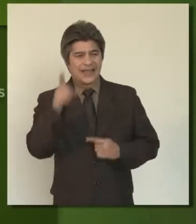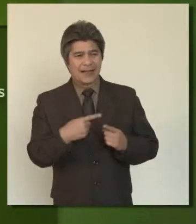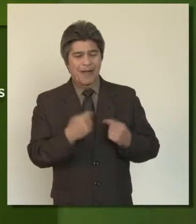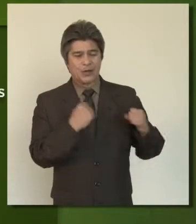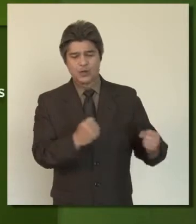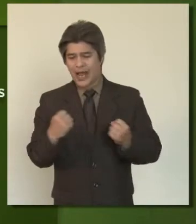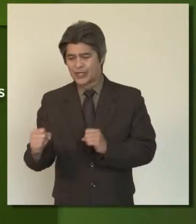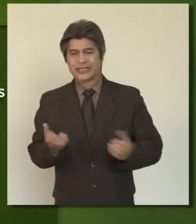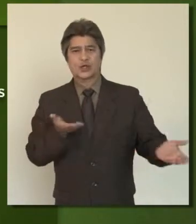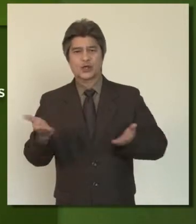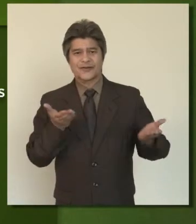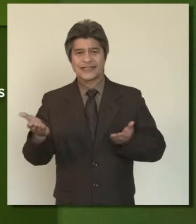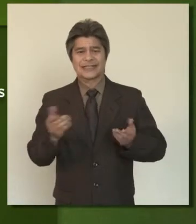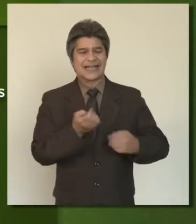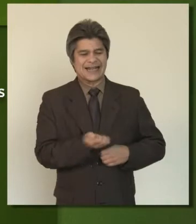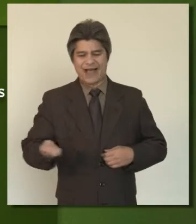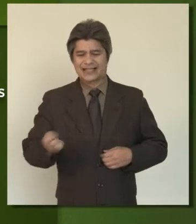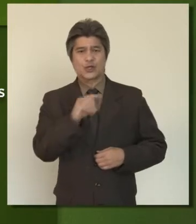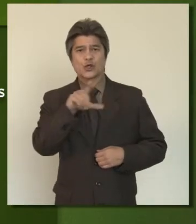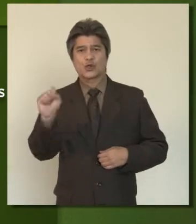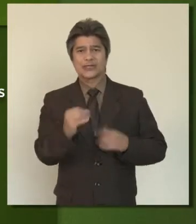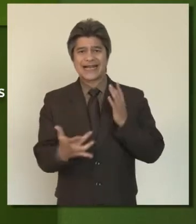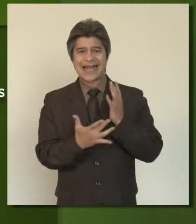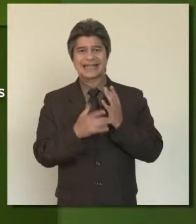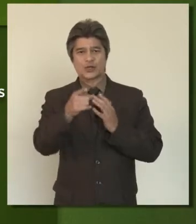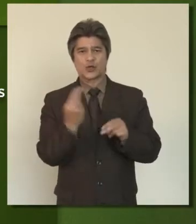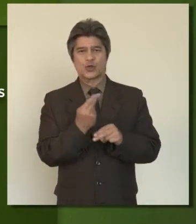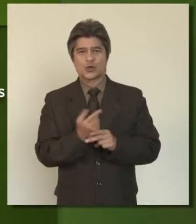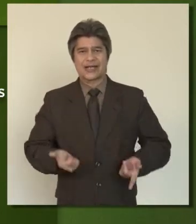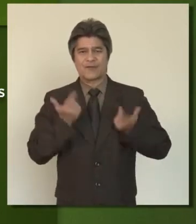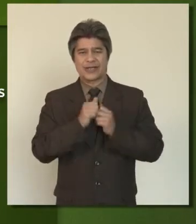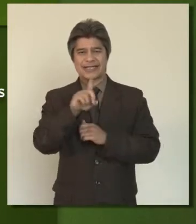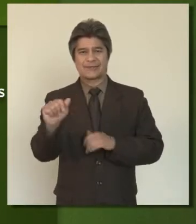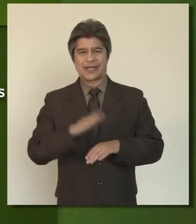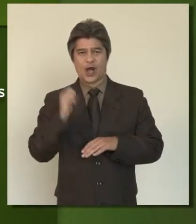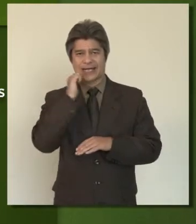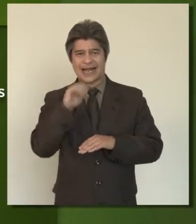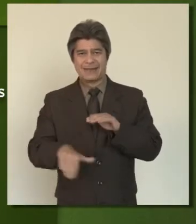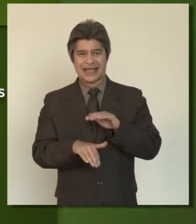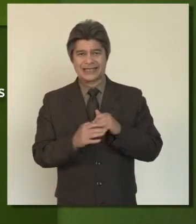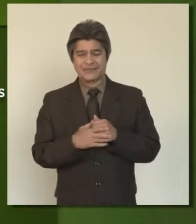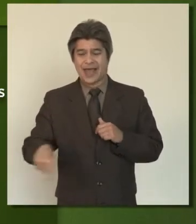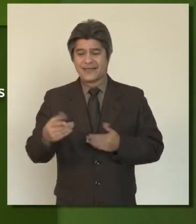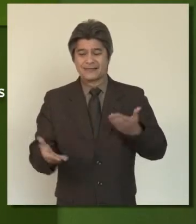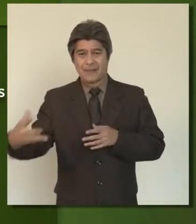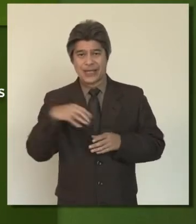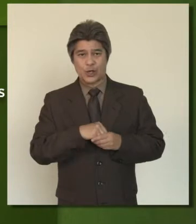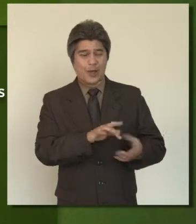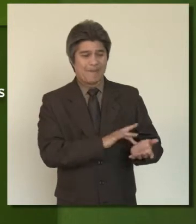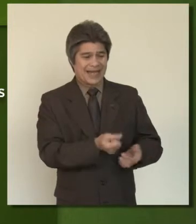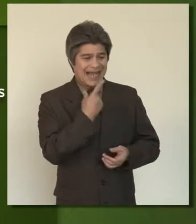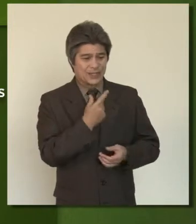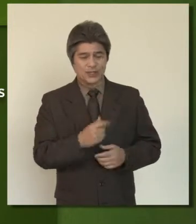Think about the strategies, services, devices, tools and techniques you use to live with a disability on a daily basis. These may